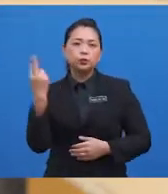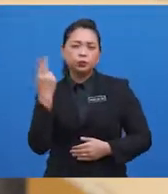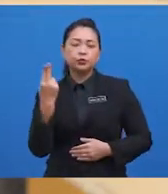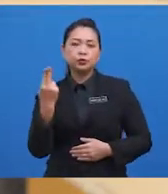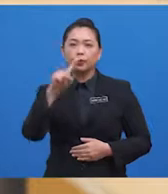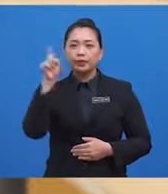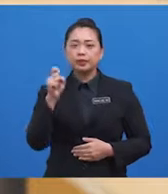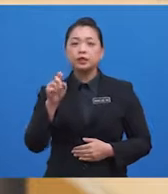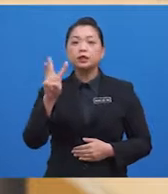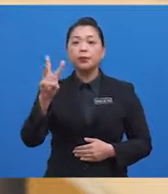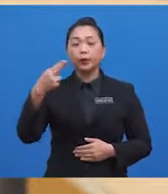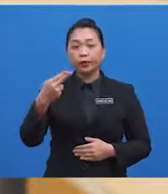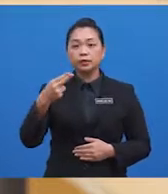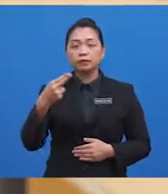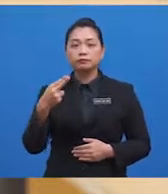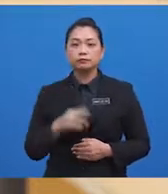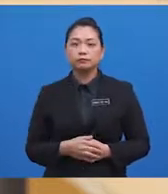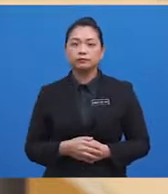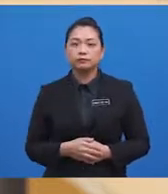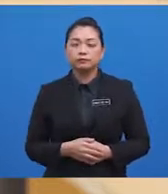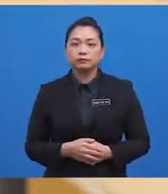with WH questions, for example.